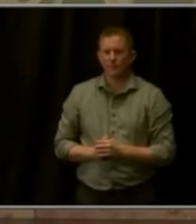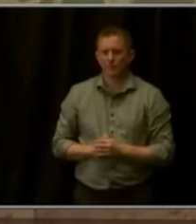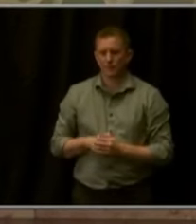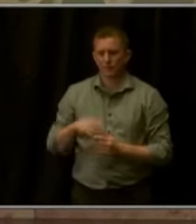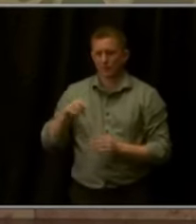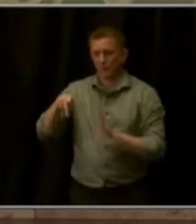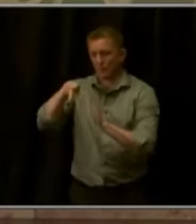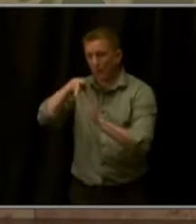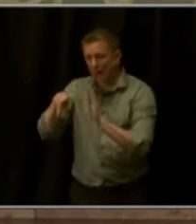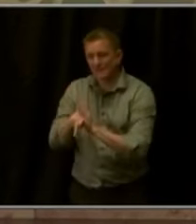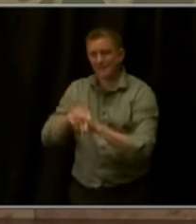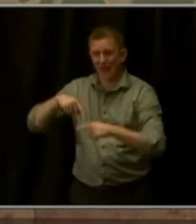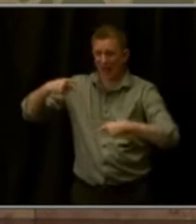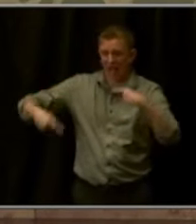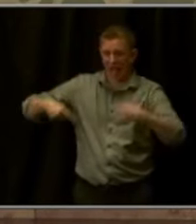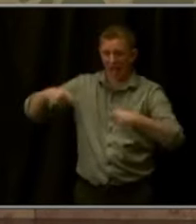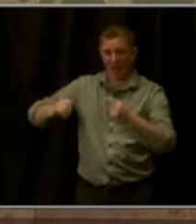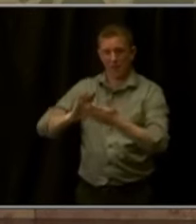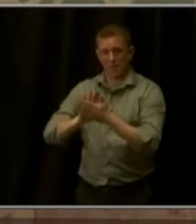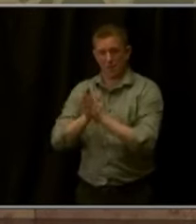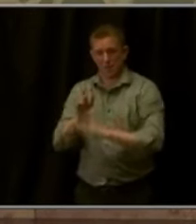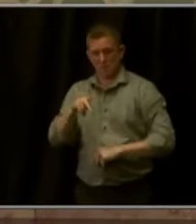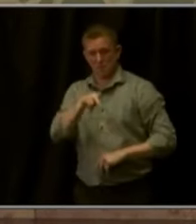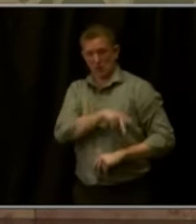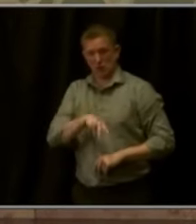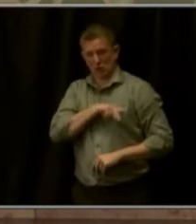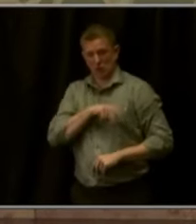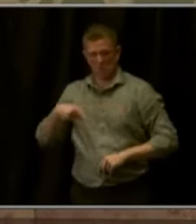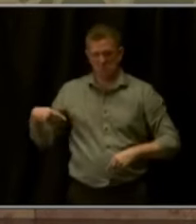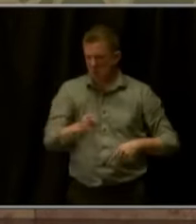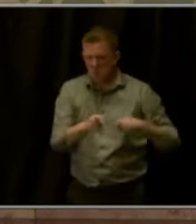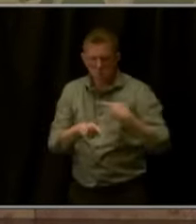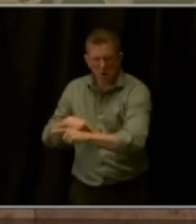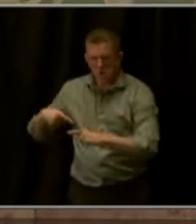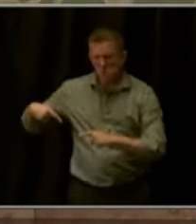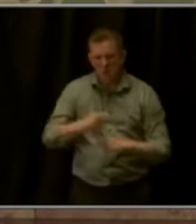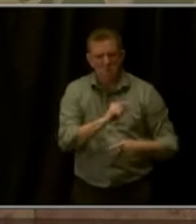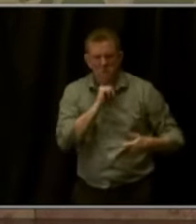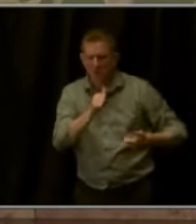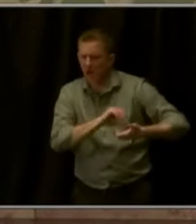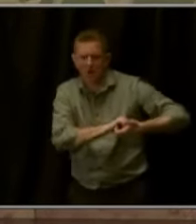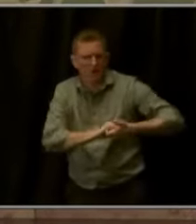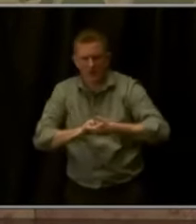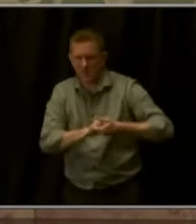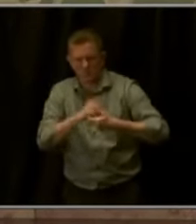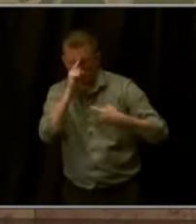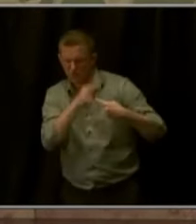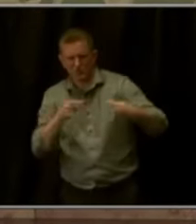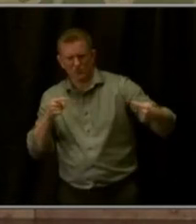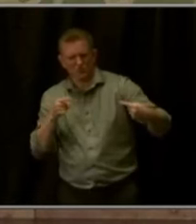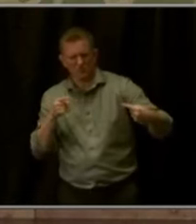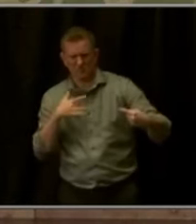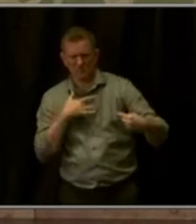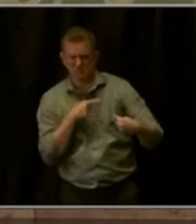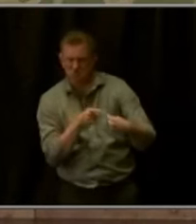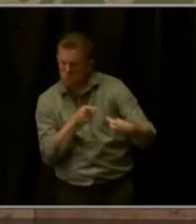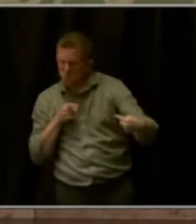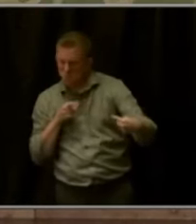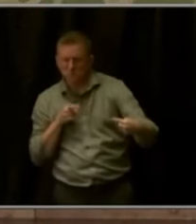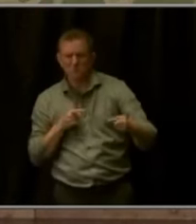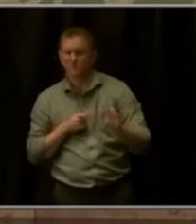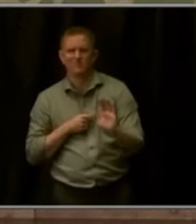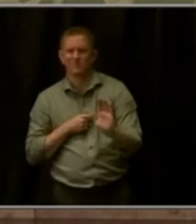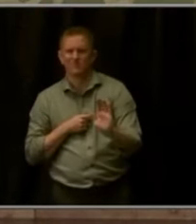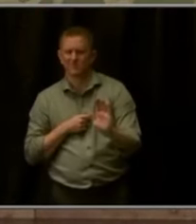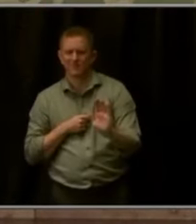people start to paint the other side, not as colleagues who happen to disagree, but as enemies, we're entering